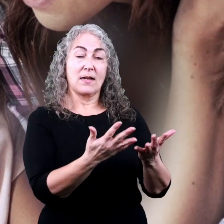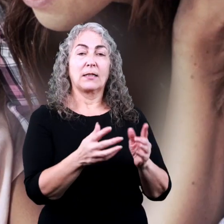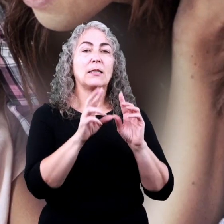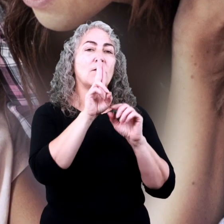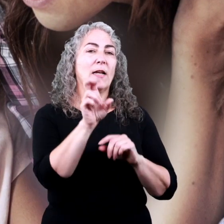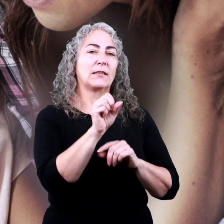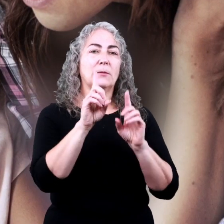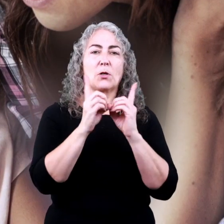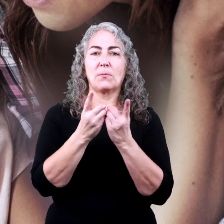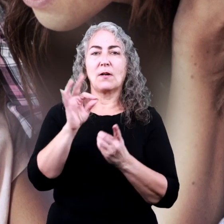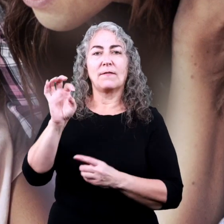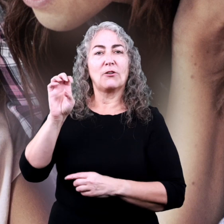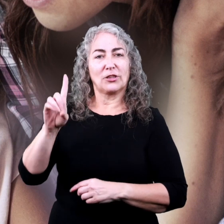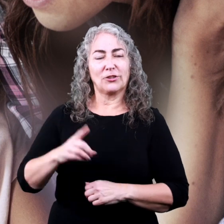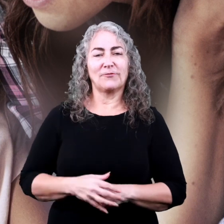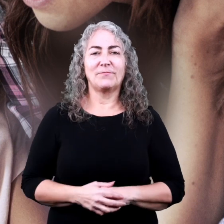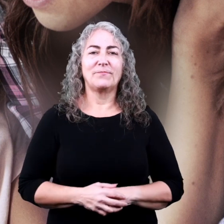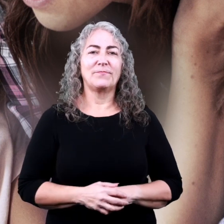Berries